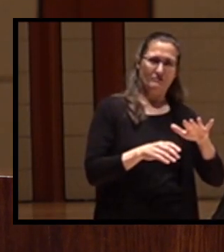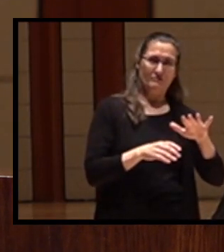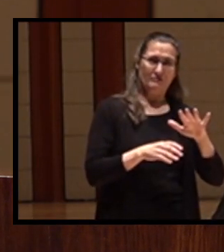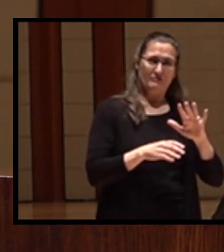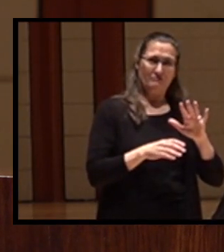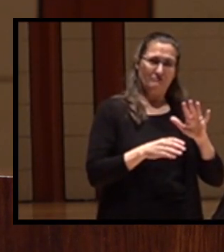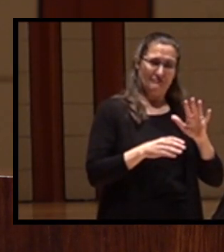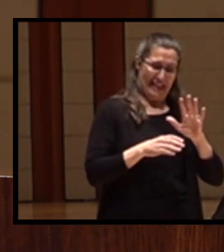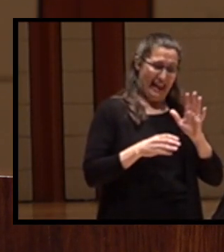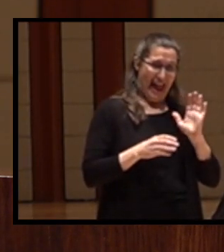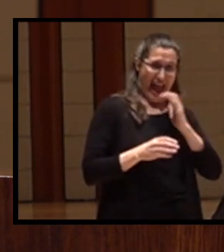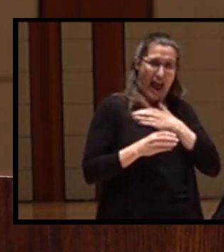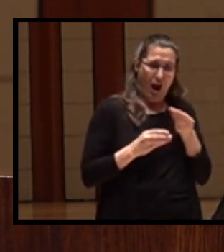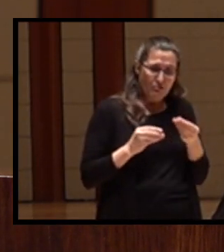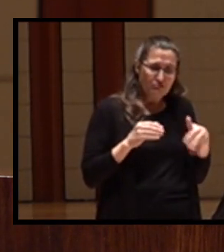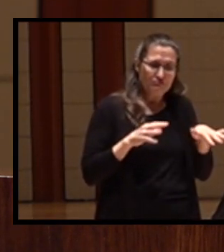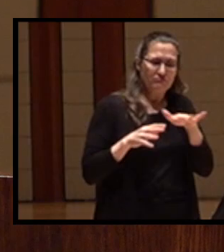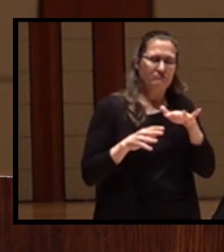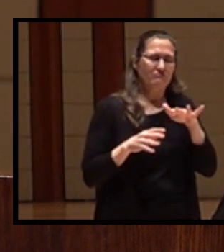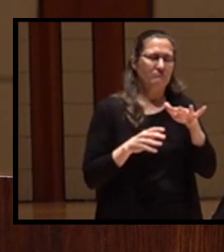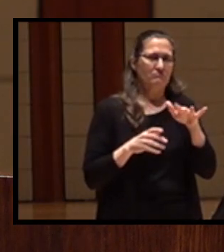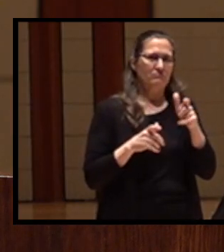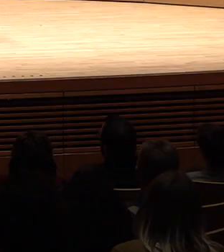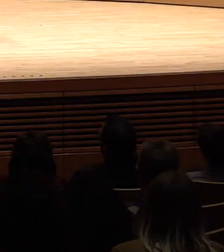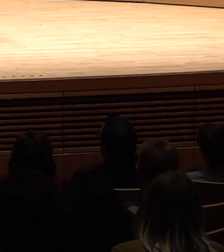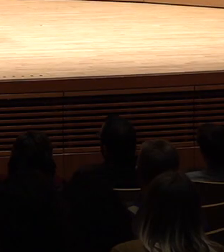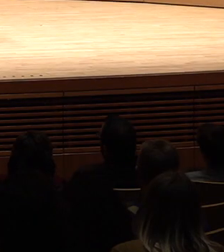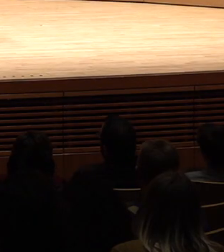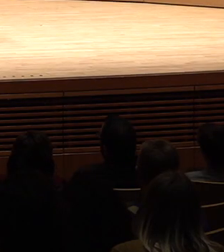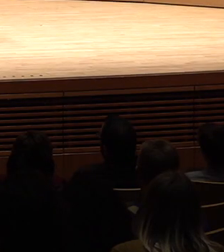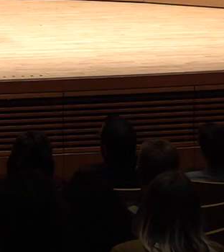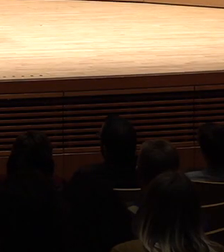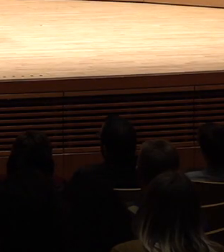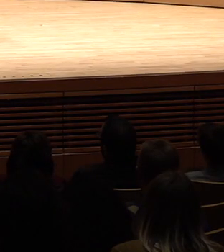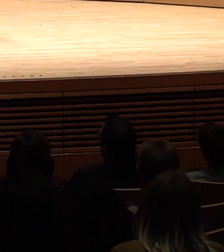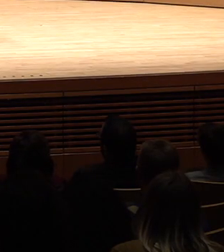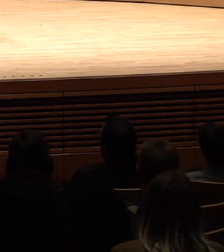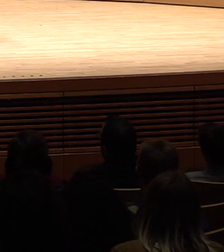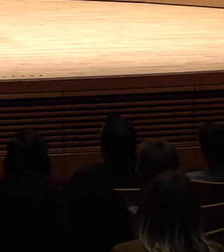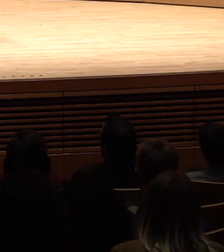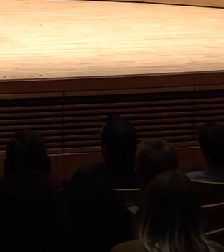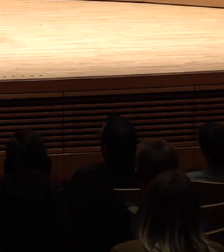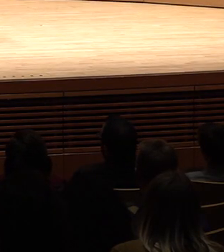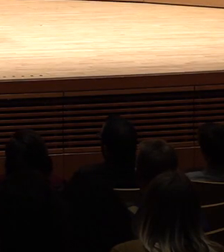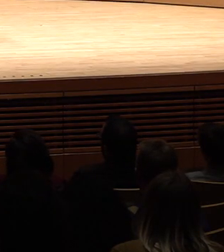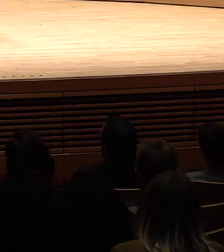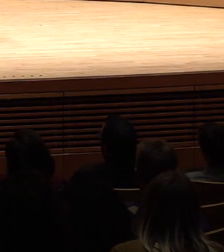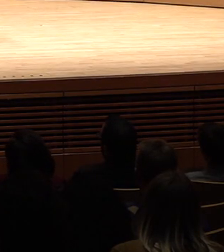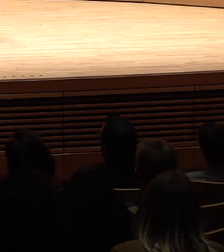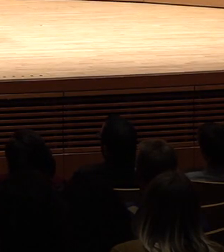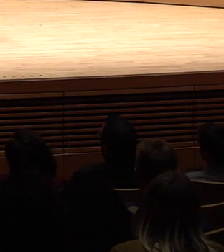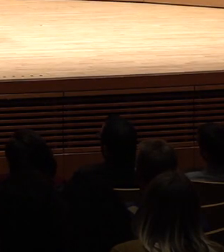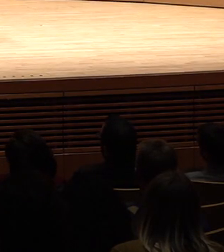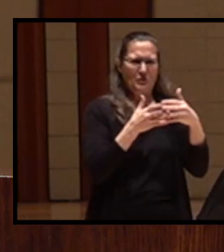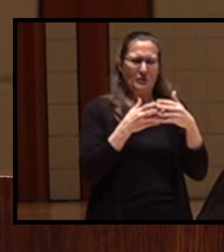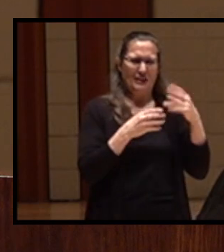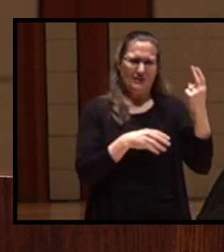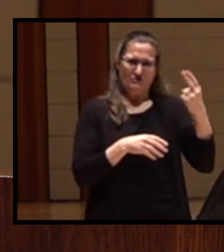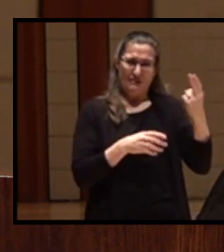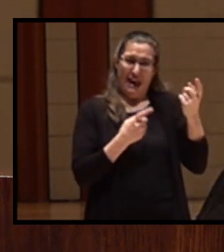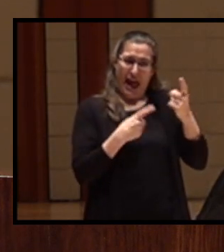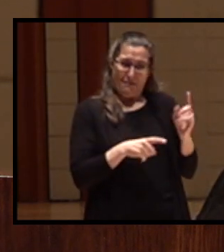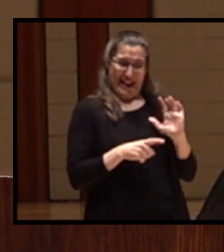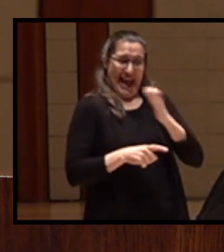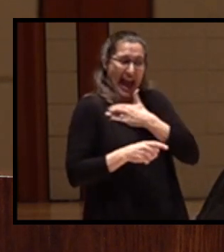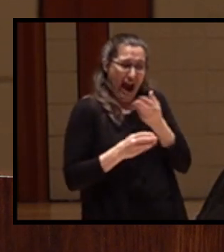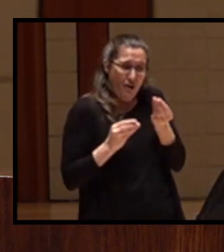This was the largest fish kill in American history. And it all happened within the Yurok Reservation. In our